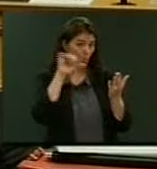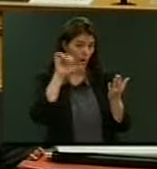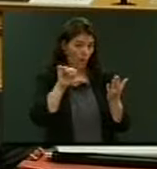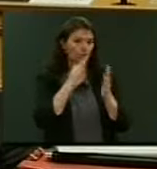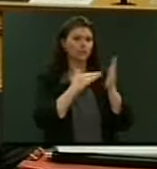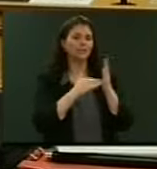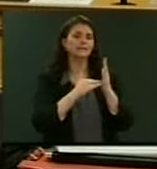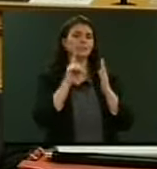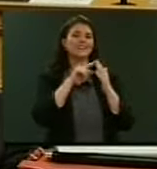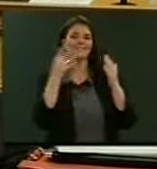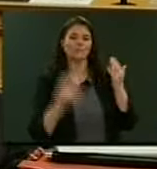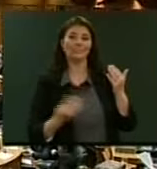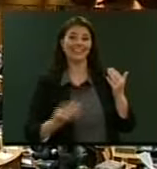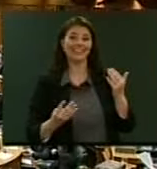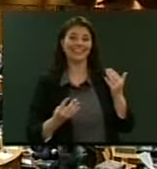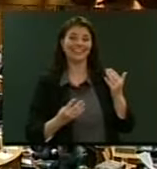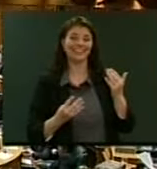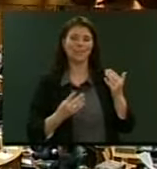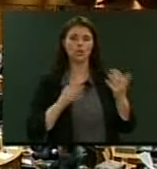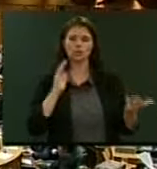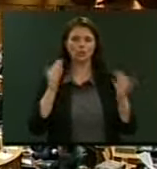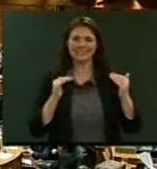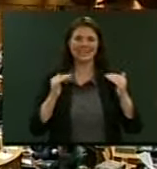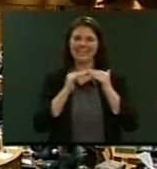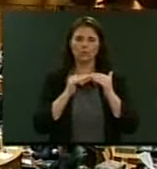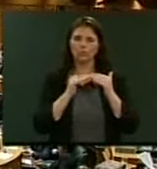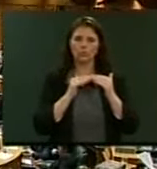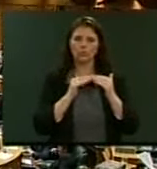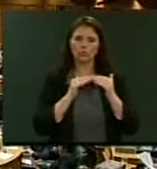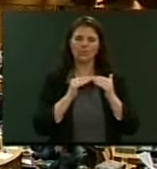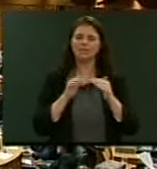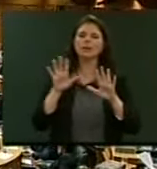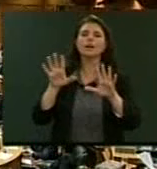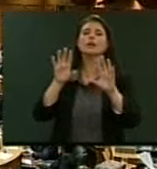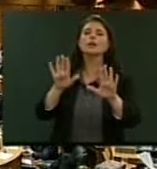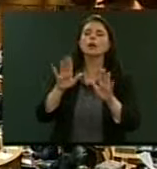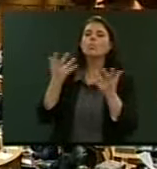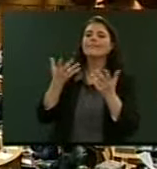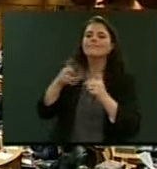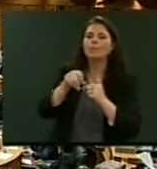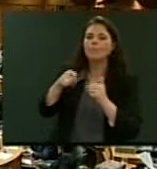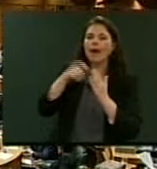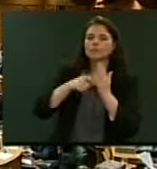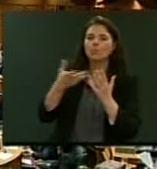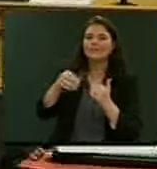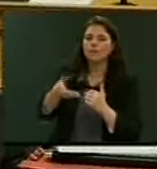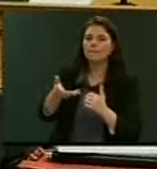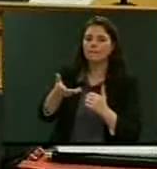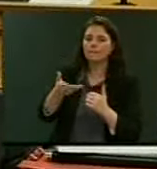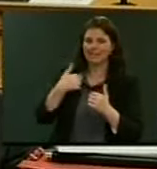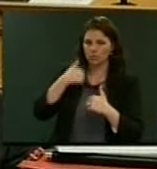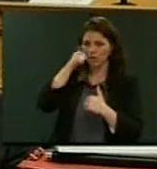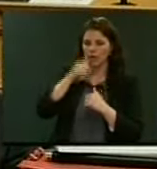of the most unequal of the 34 countries in the OAS. I just need, I need the source of the article. It's a,